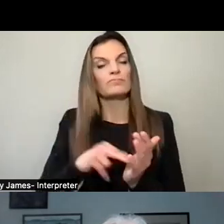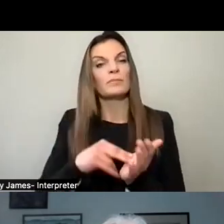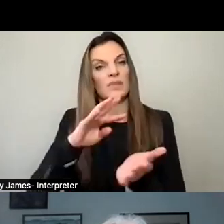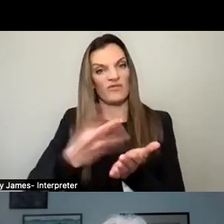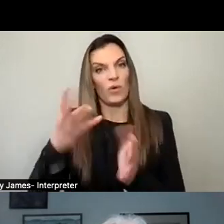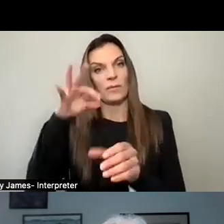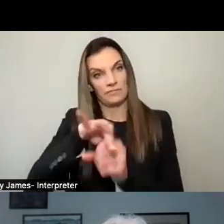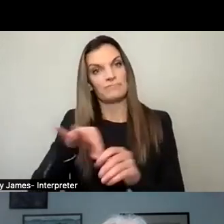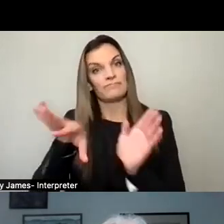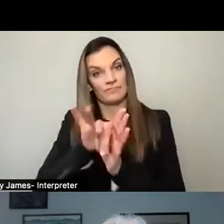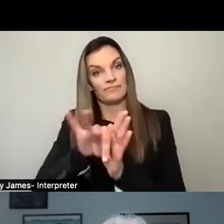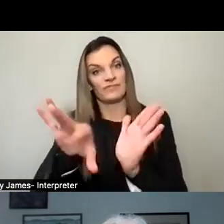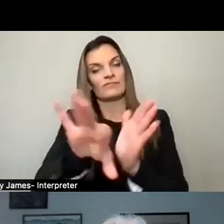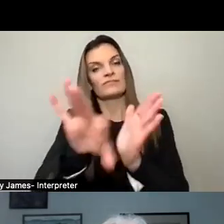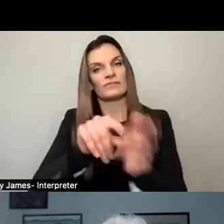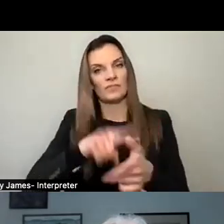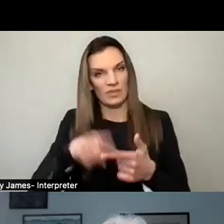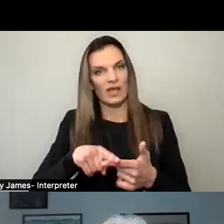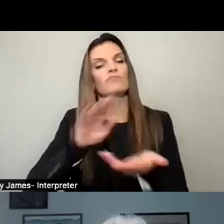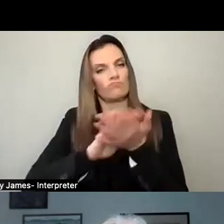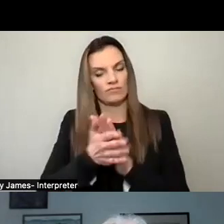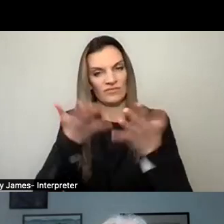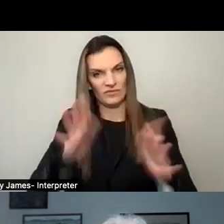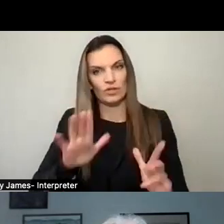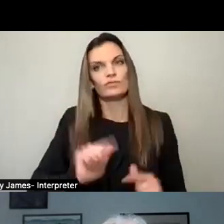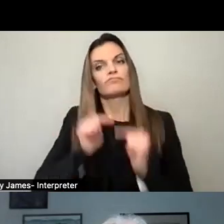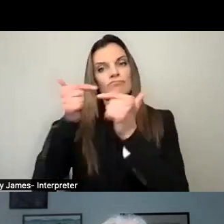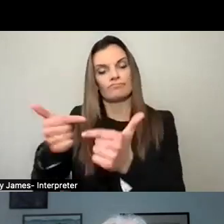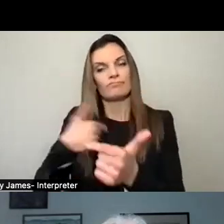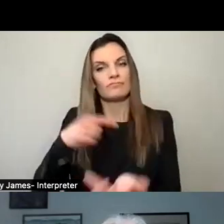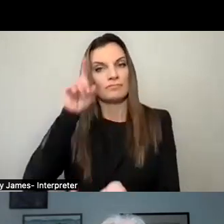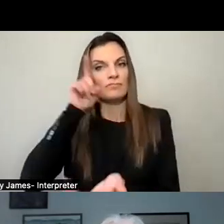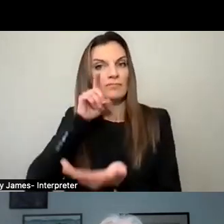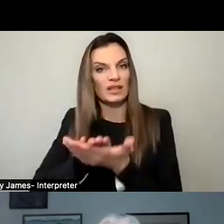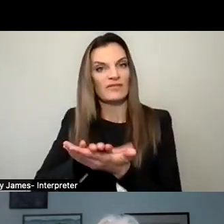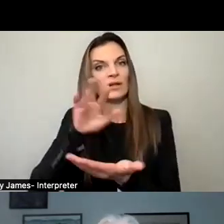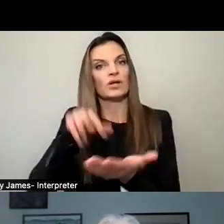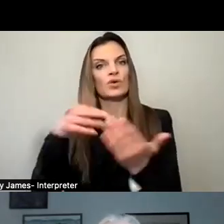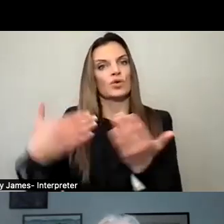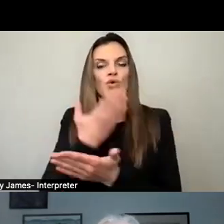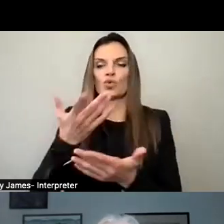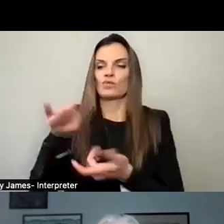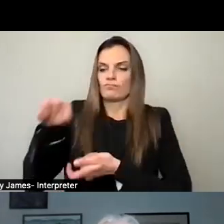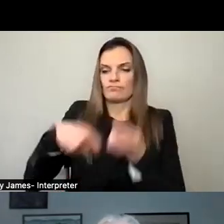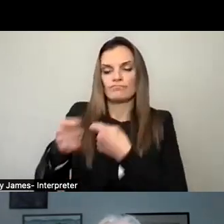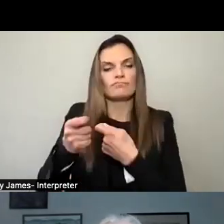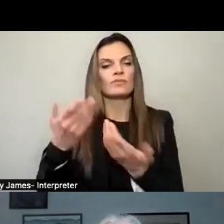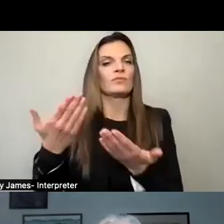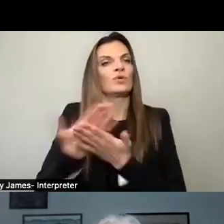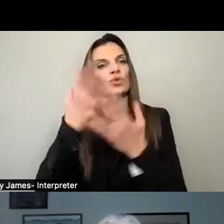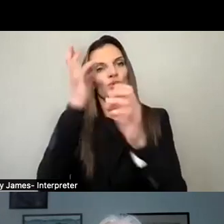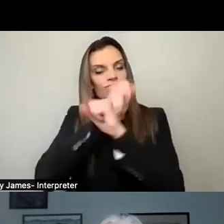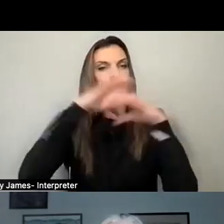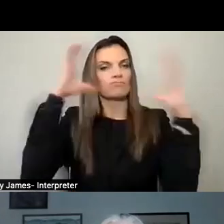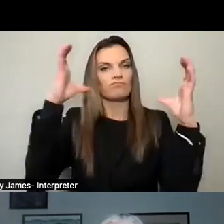any position in the village government. And then it's time to move on. I think that change provides new face, new vision, and new thoughts